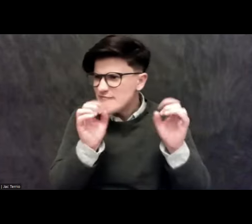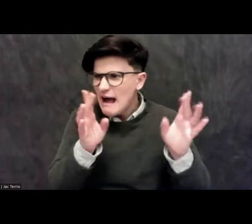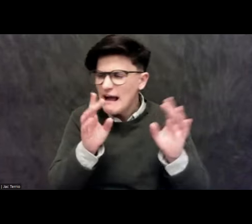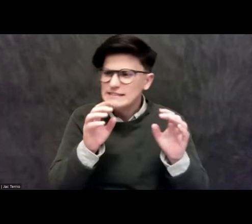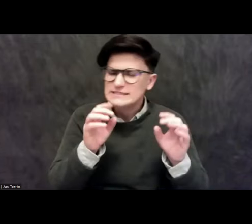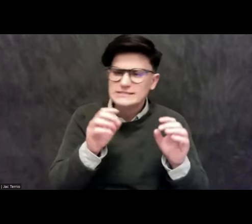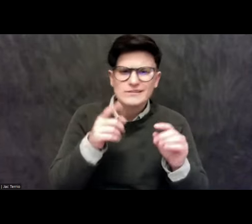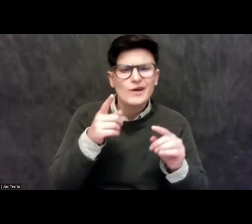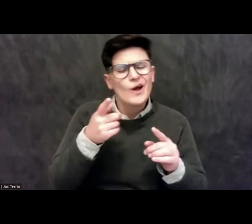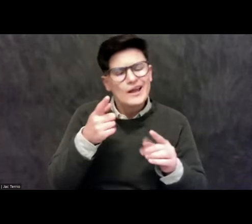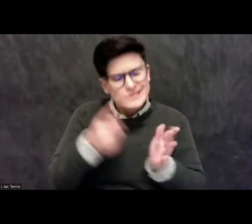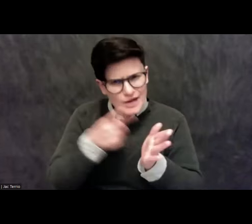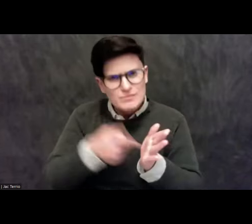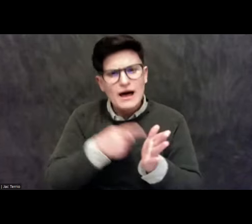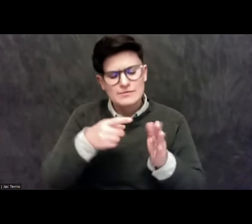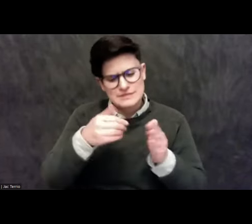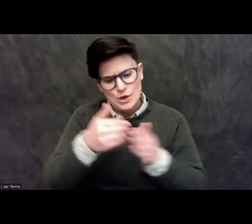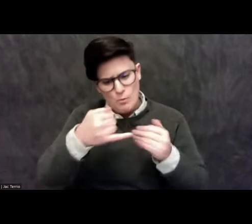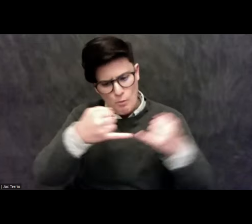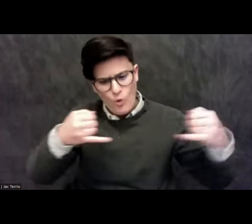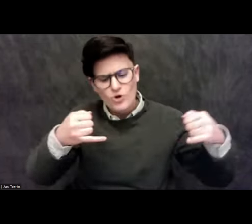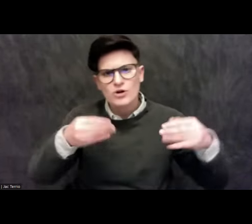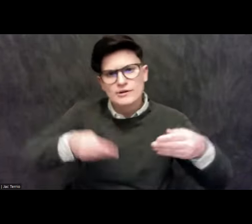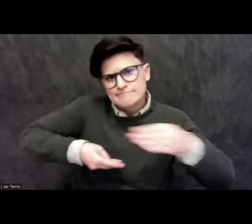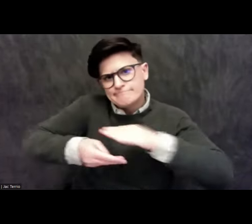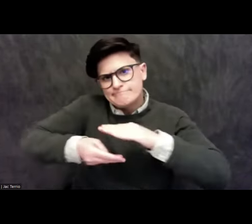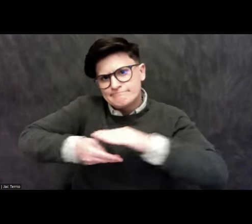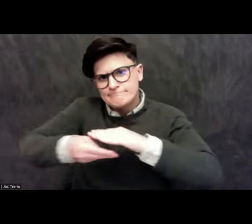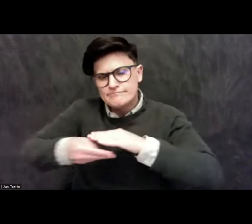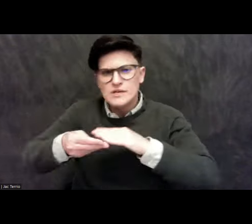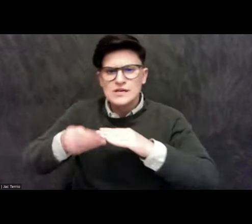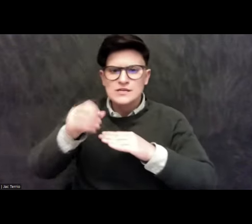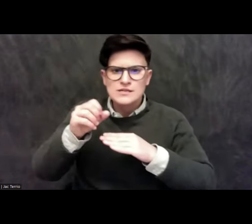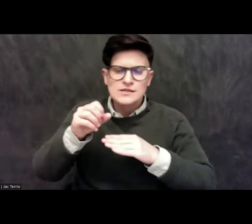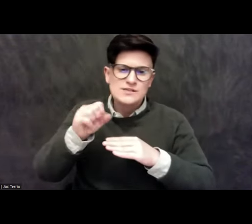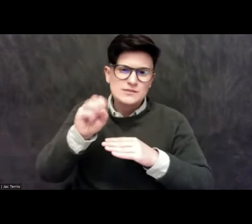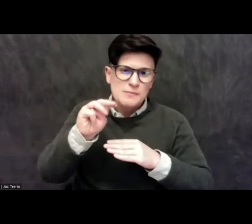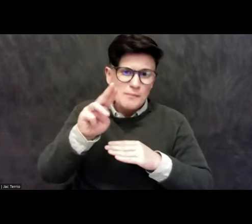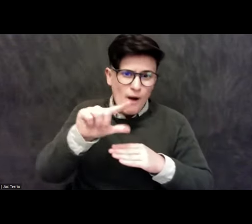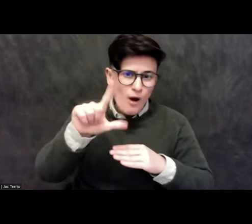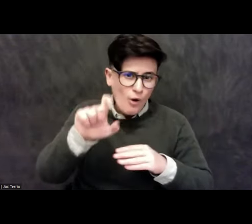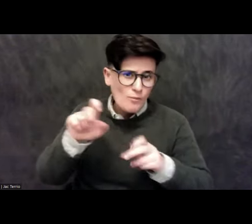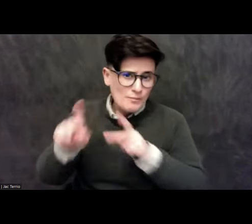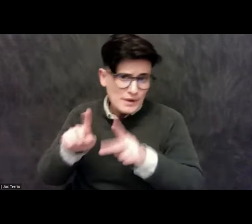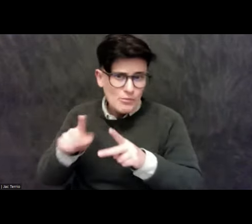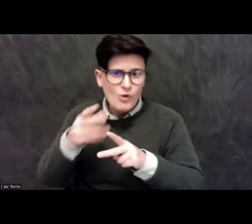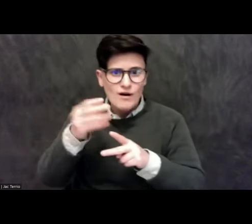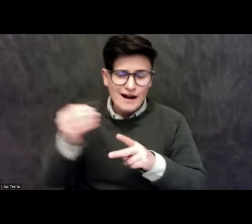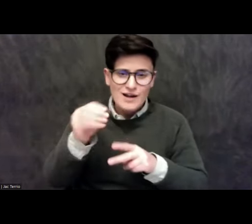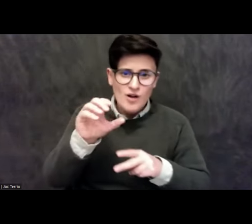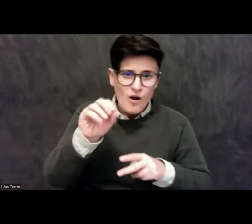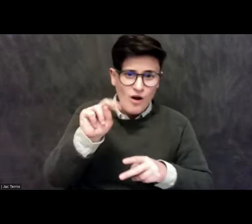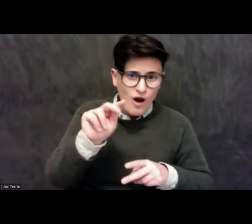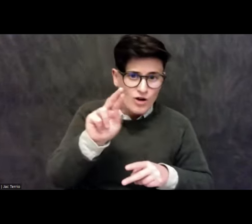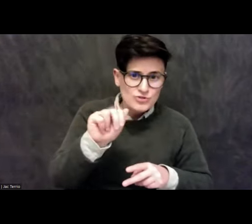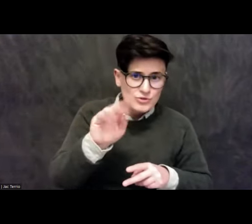relate to that, both smuggling people and smuggling contraband. And then somewhat in the west of the